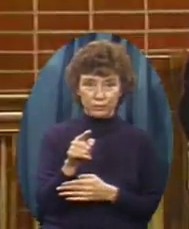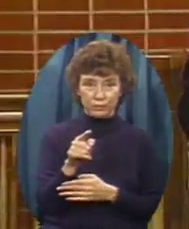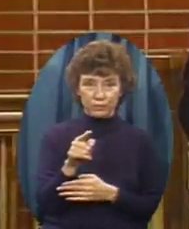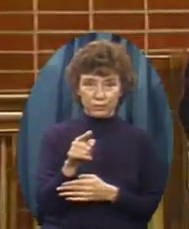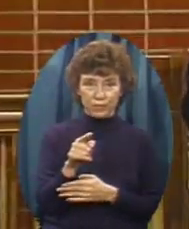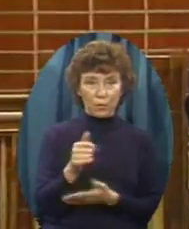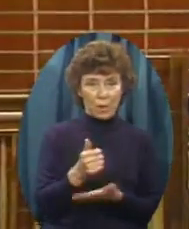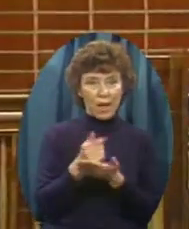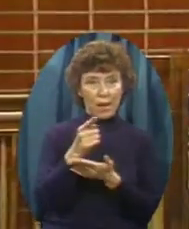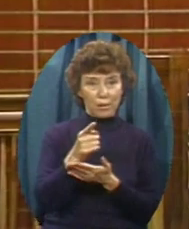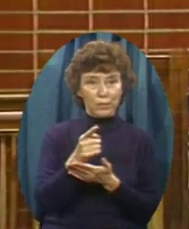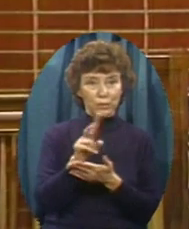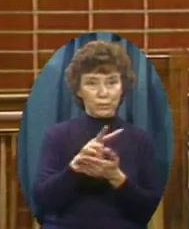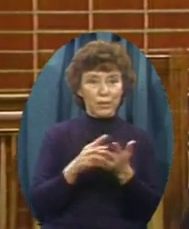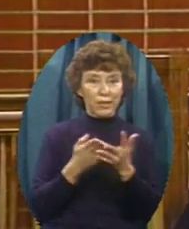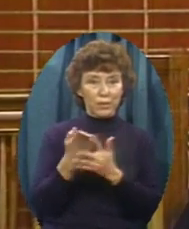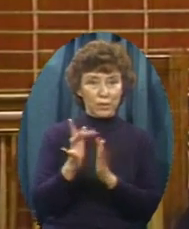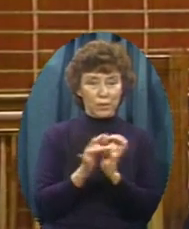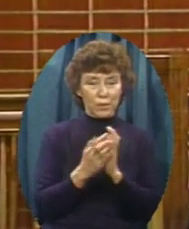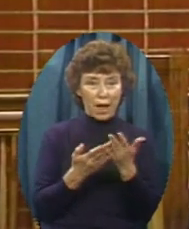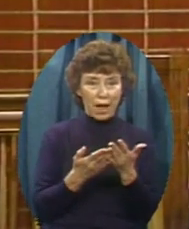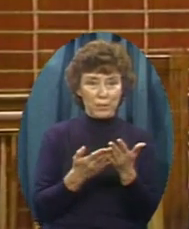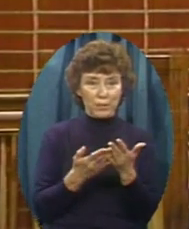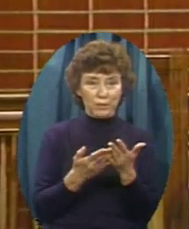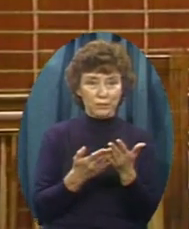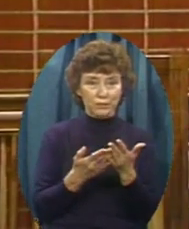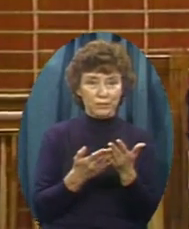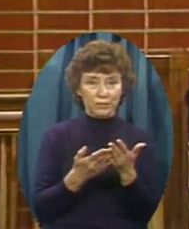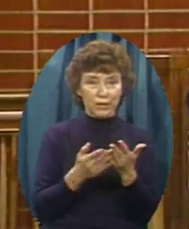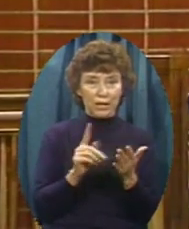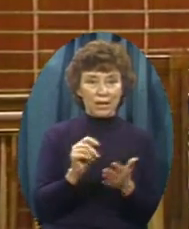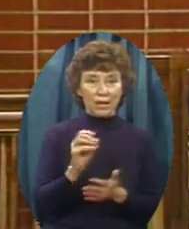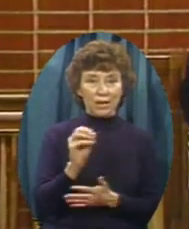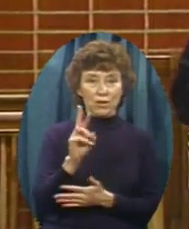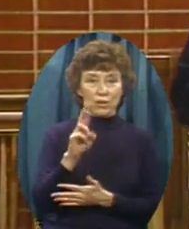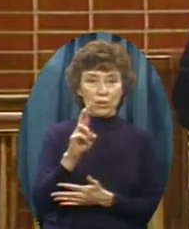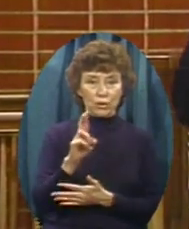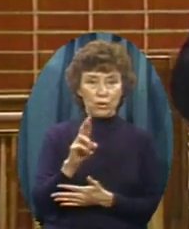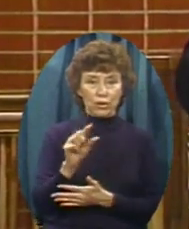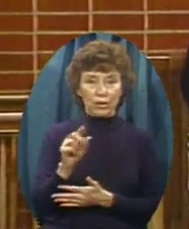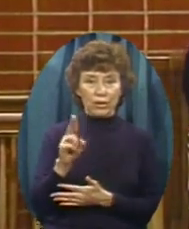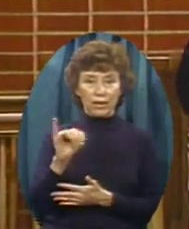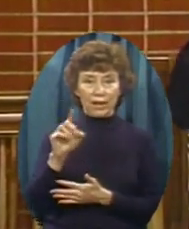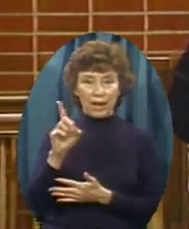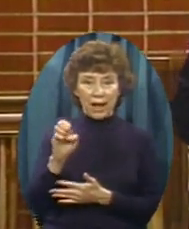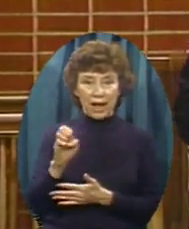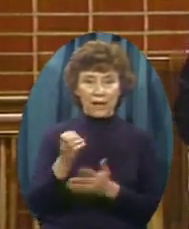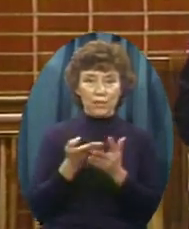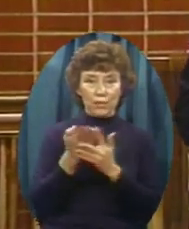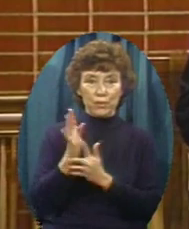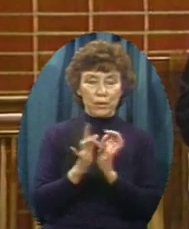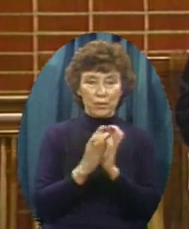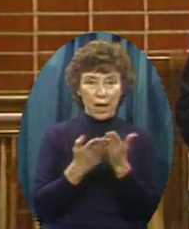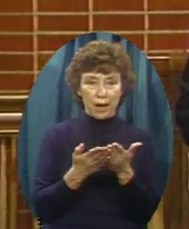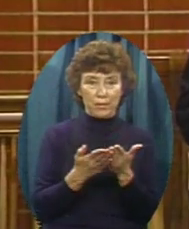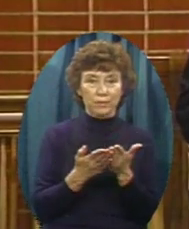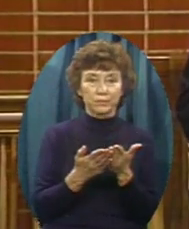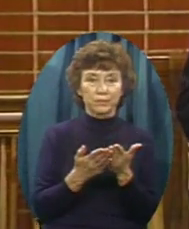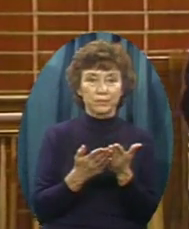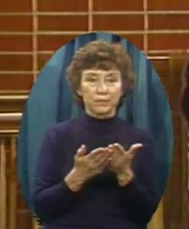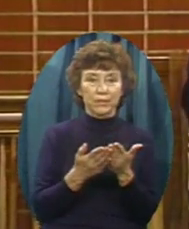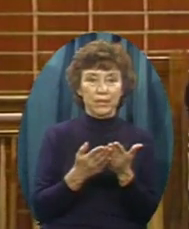be your tour guide Through the word of God And not only a tour guide Through the word of God But a real stimulant To study the word more